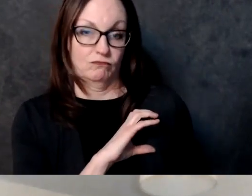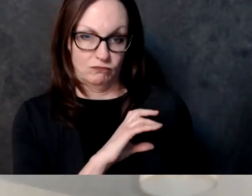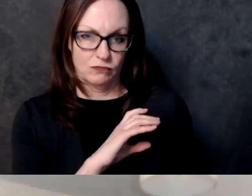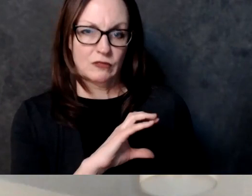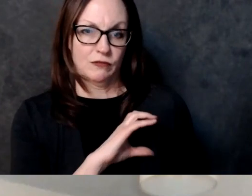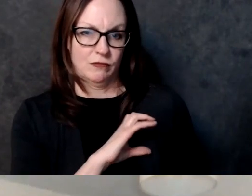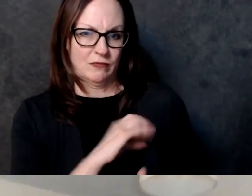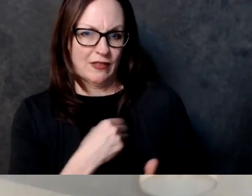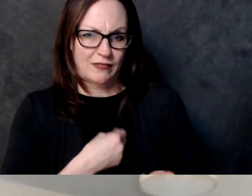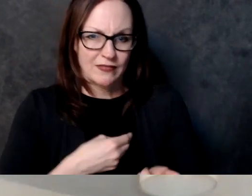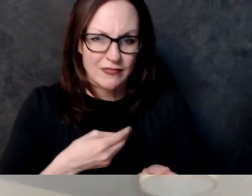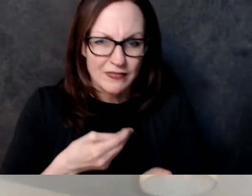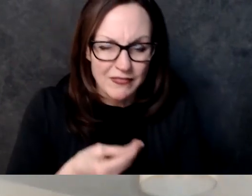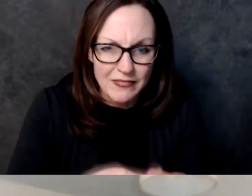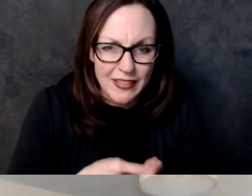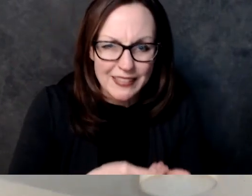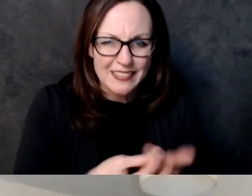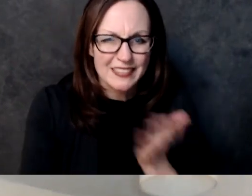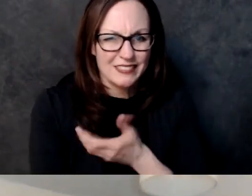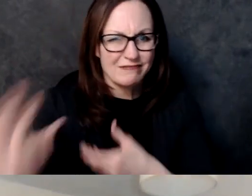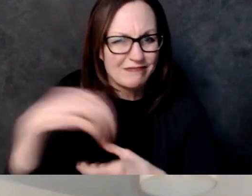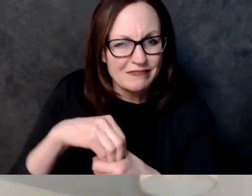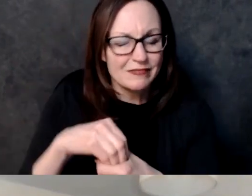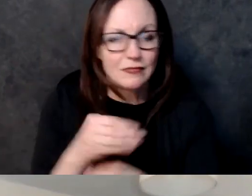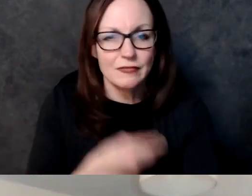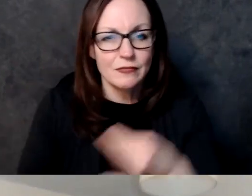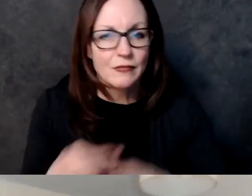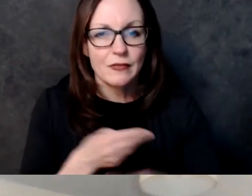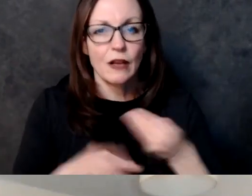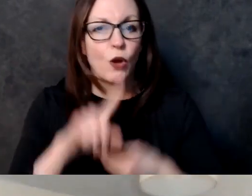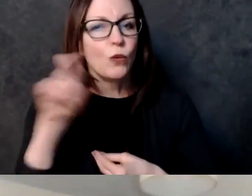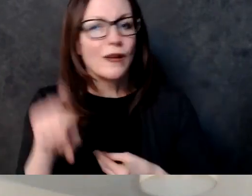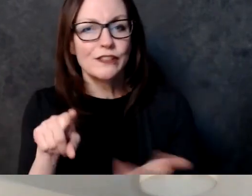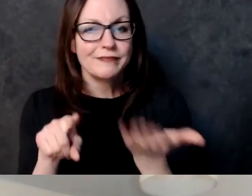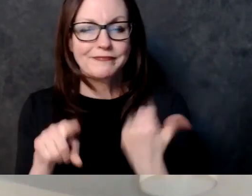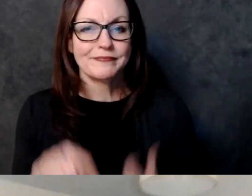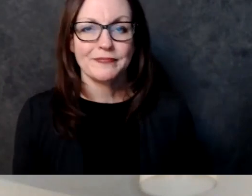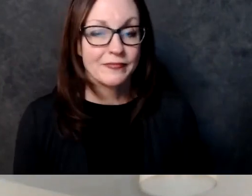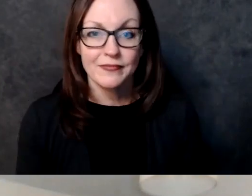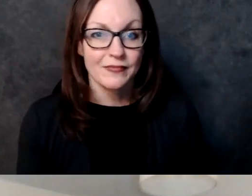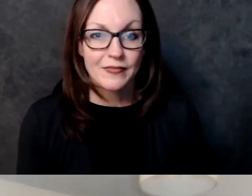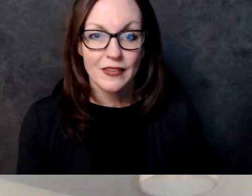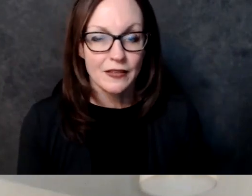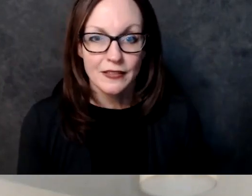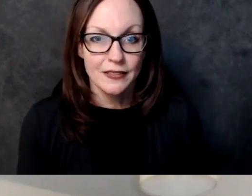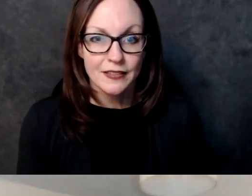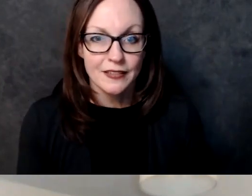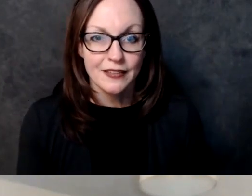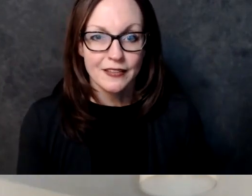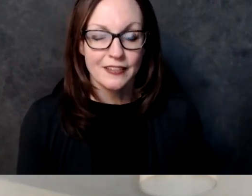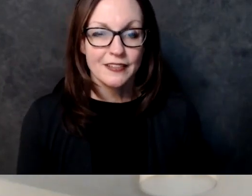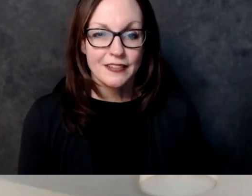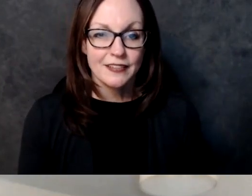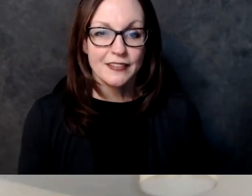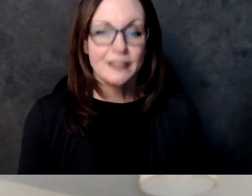are not trained certified mental health experts and to ask them to do that sort of work is not